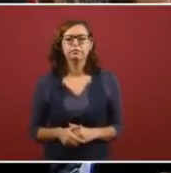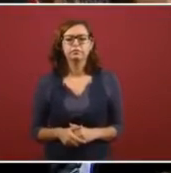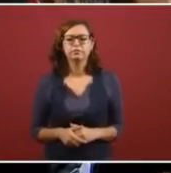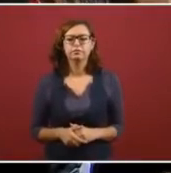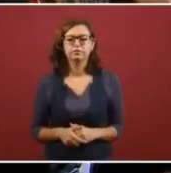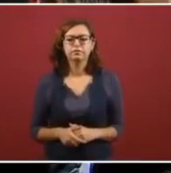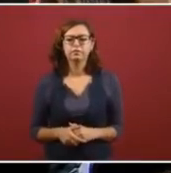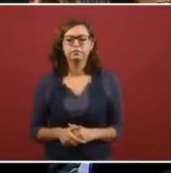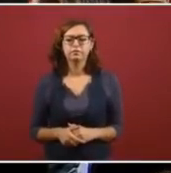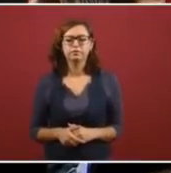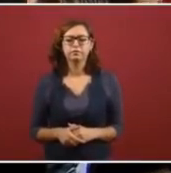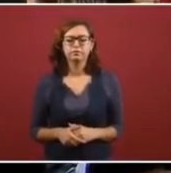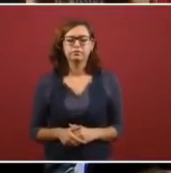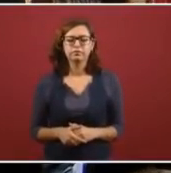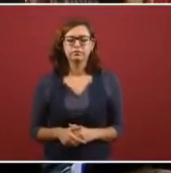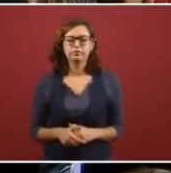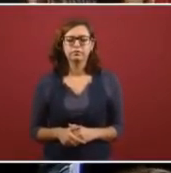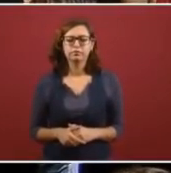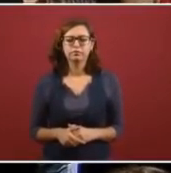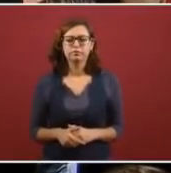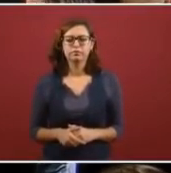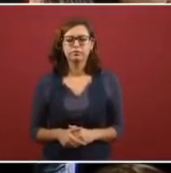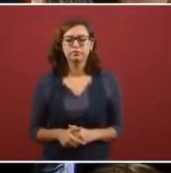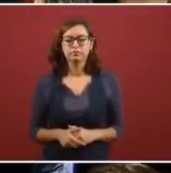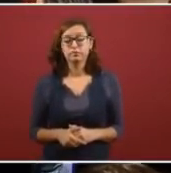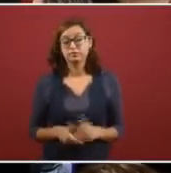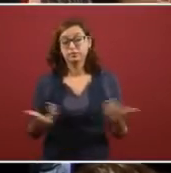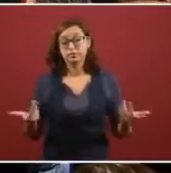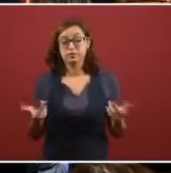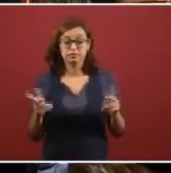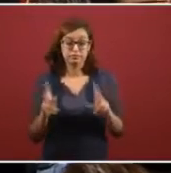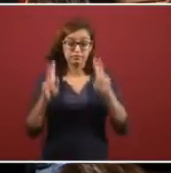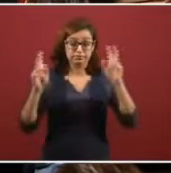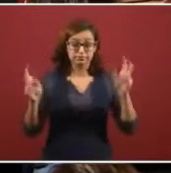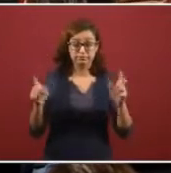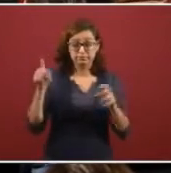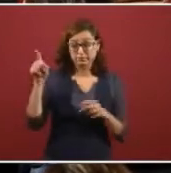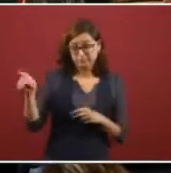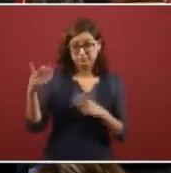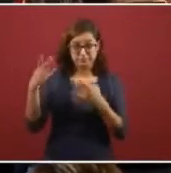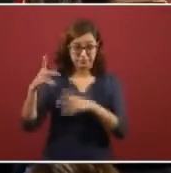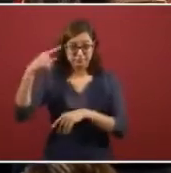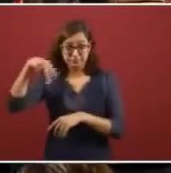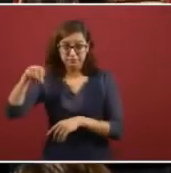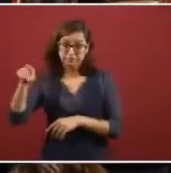And in that way, the Bank of Mexico,